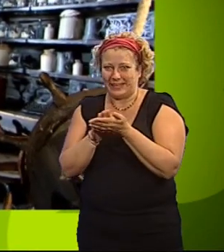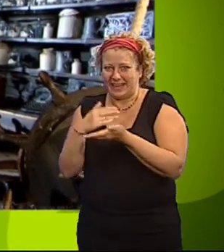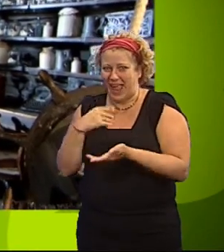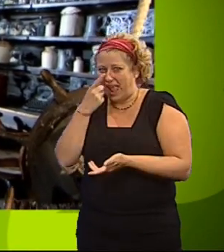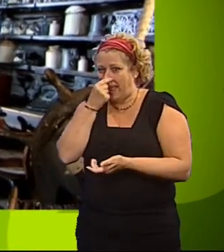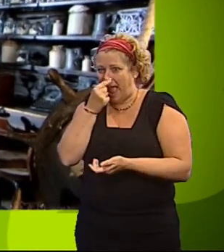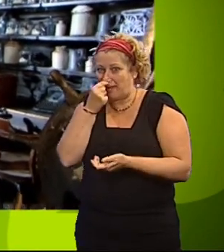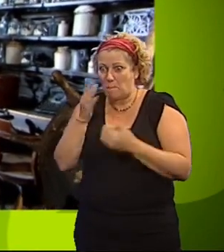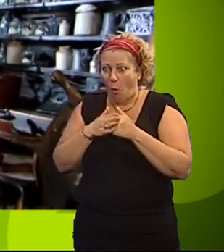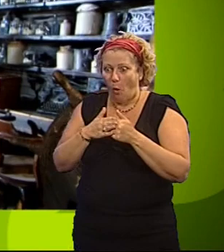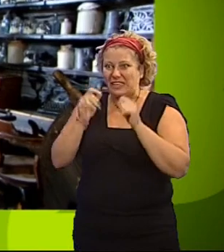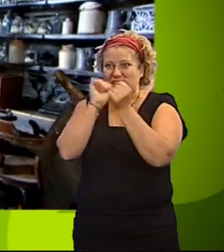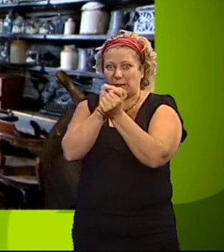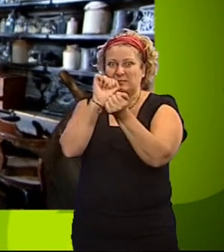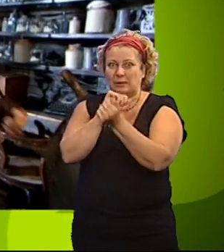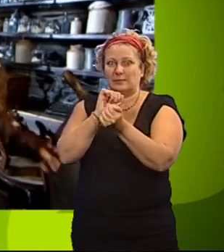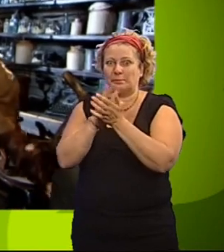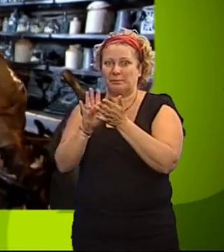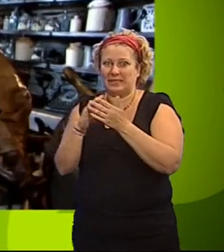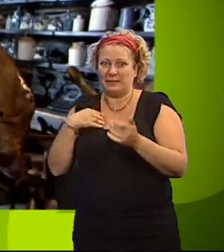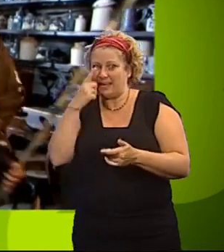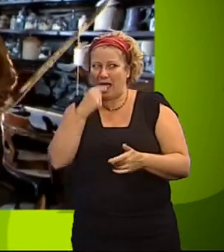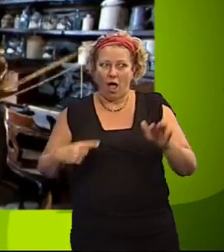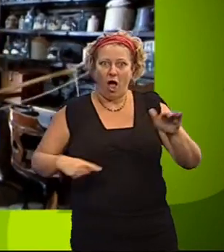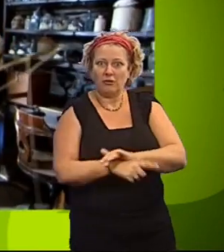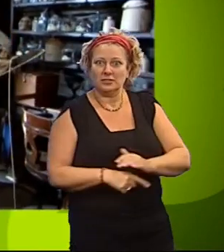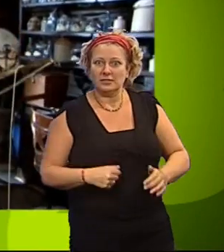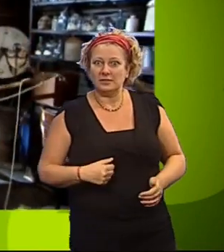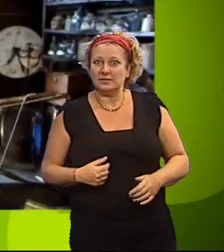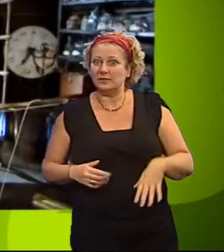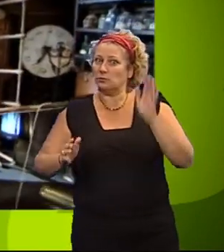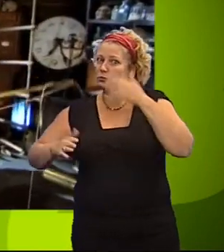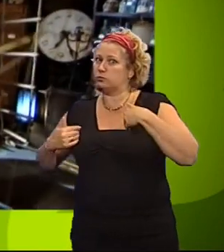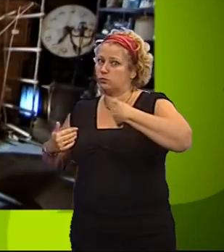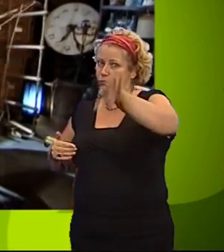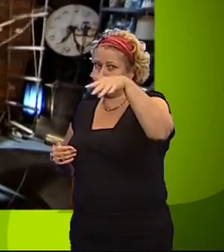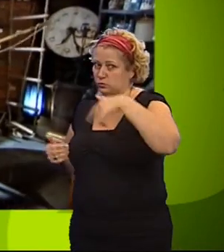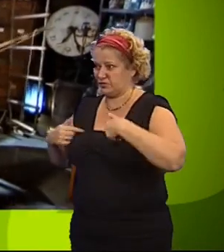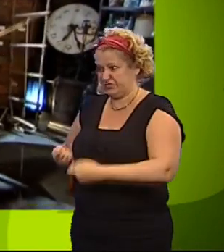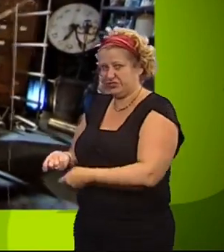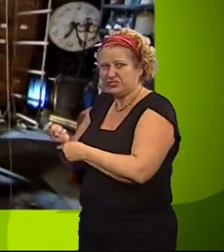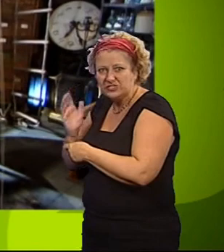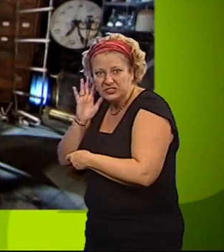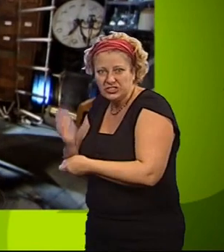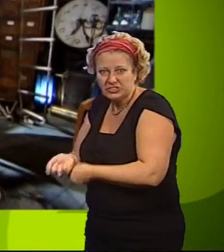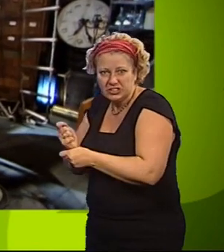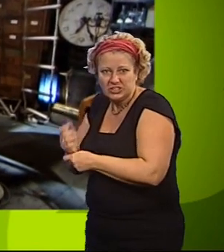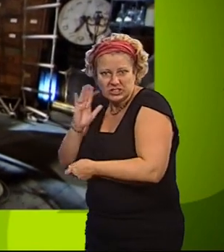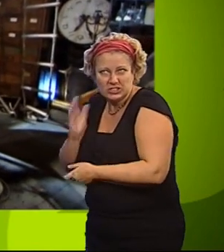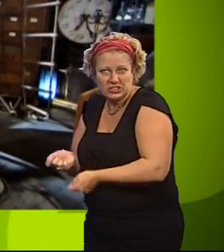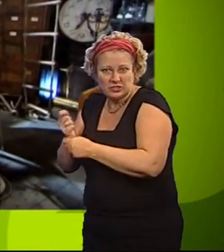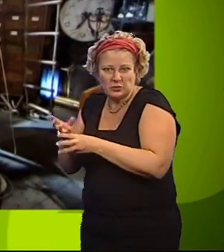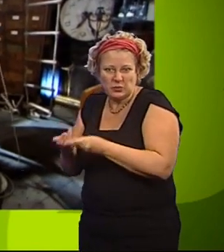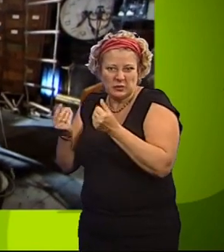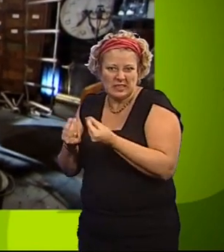step closer to getting out of here too. Now, if you'll be scooting off, I've got to get back to me fishery. I've got to catch myself somewhat big, wet and